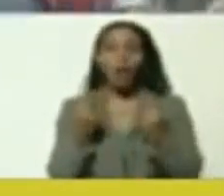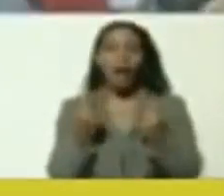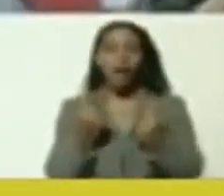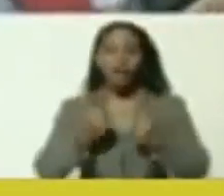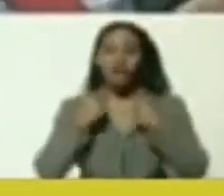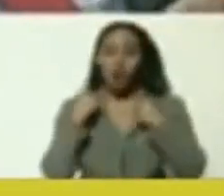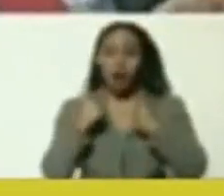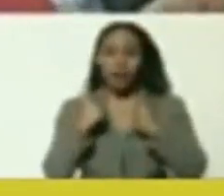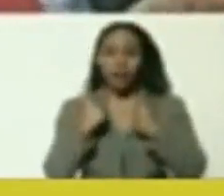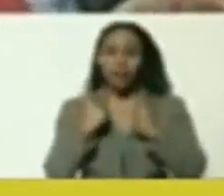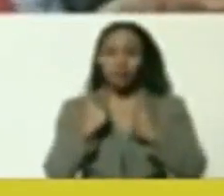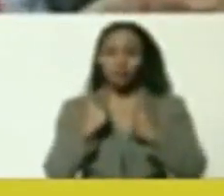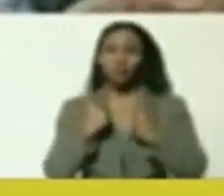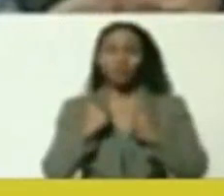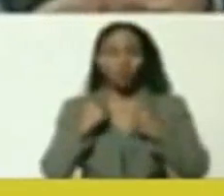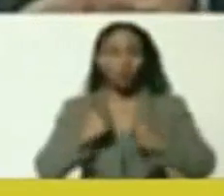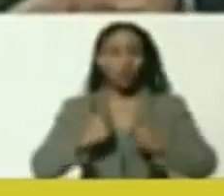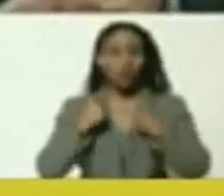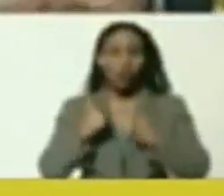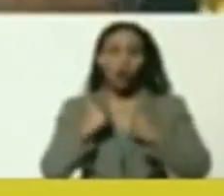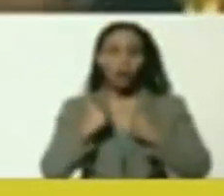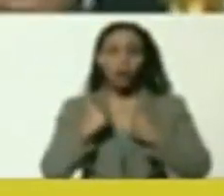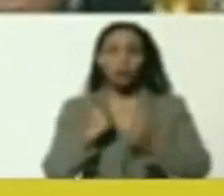a Russia with a solid economy,